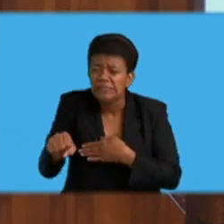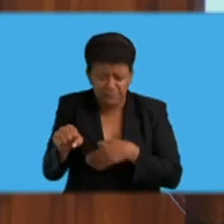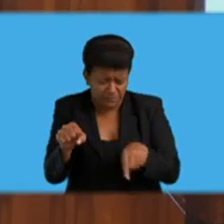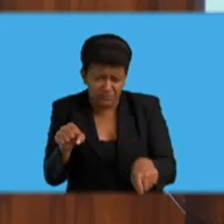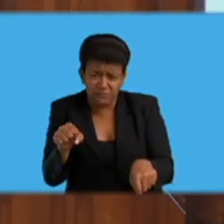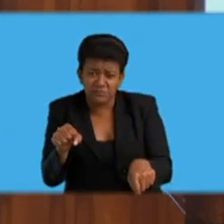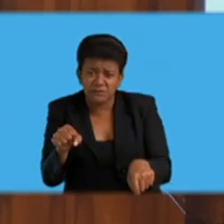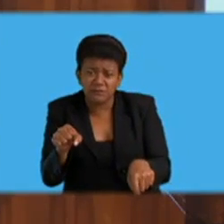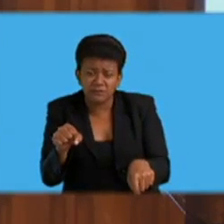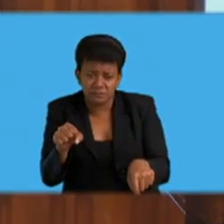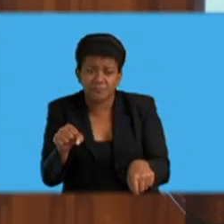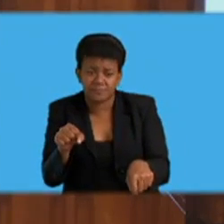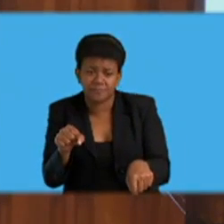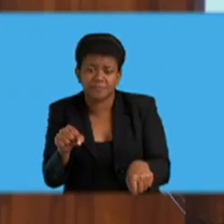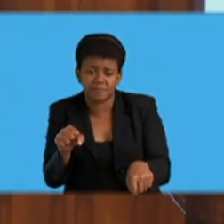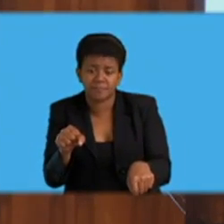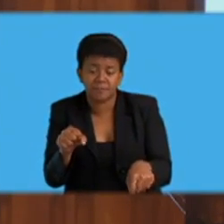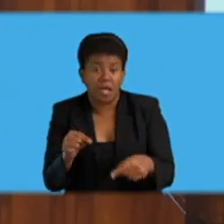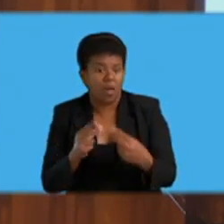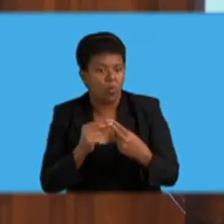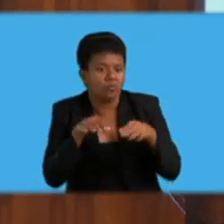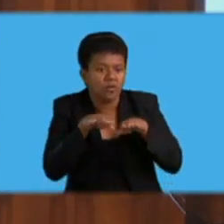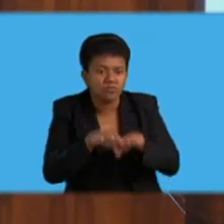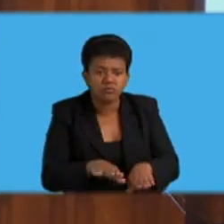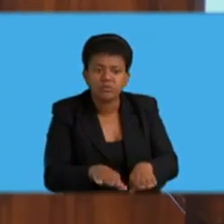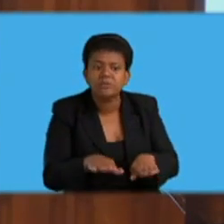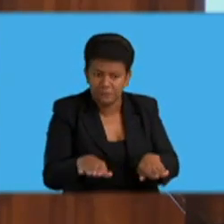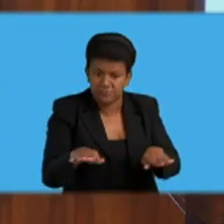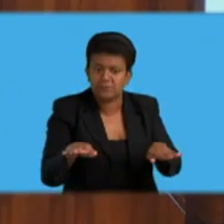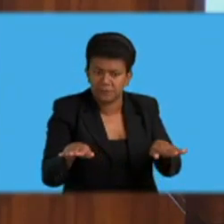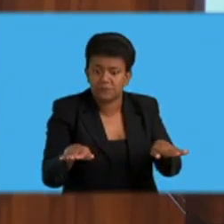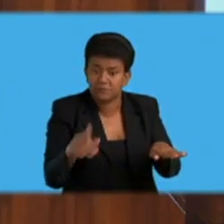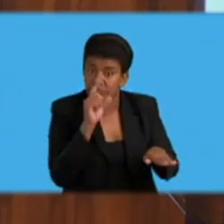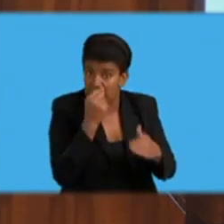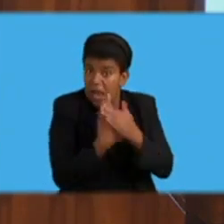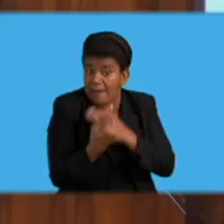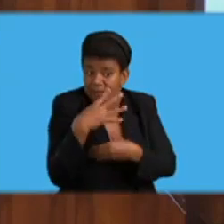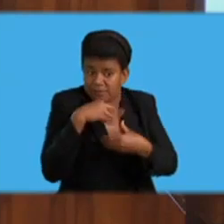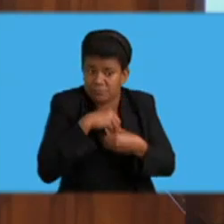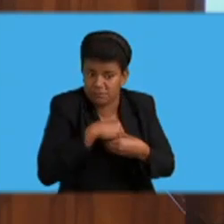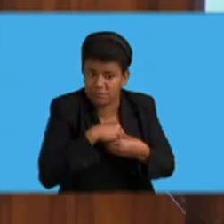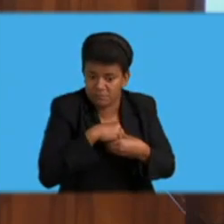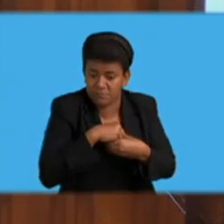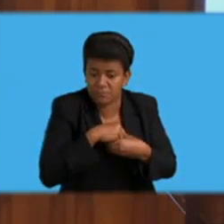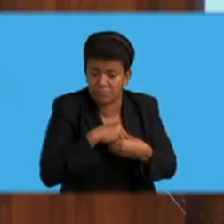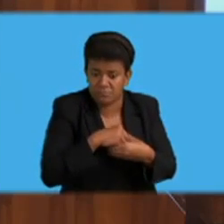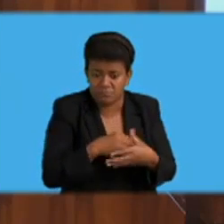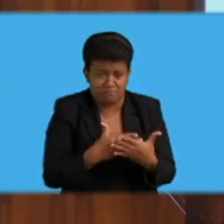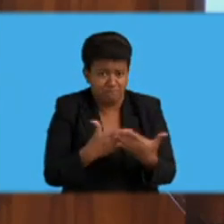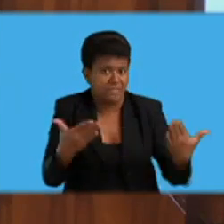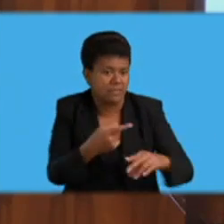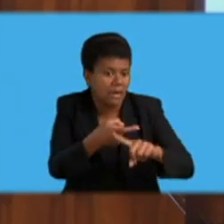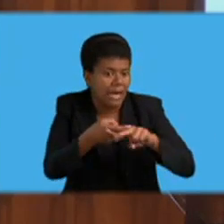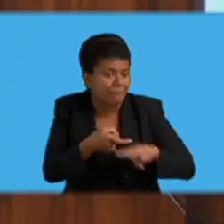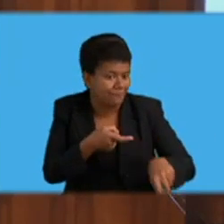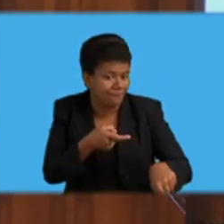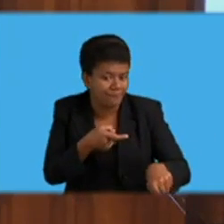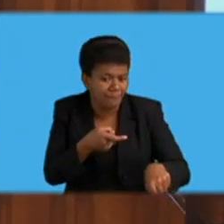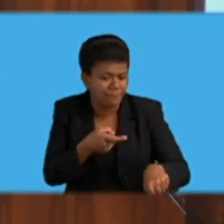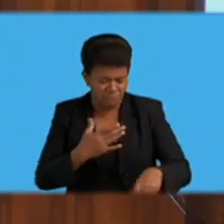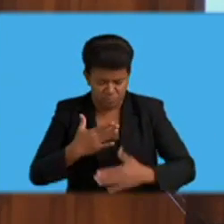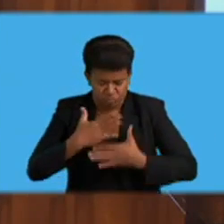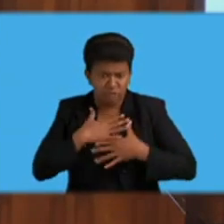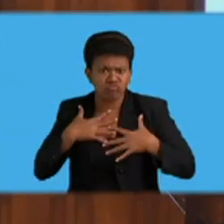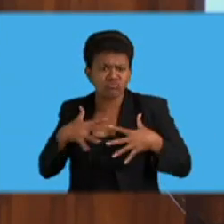sexual interactions with children, including unwelcome and inappropriate touching, exposure to